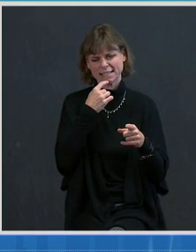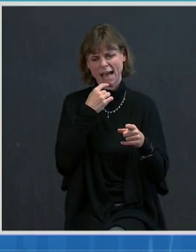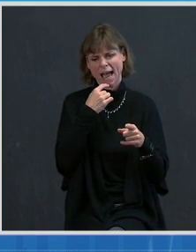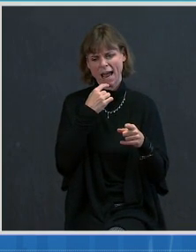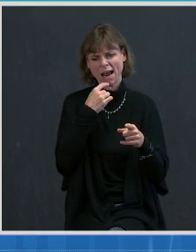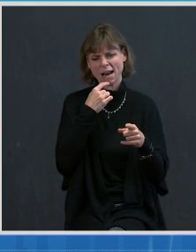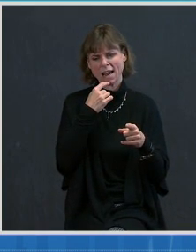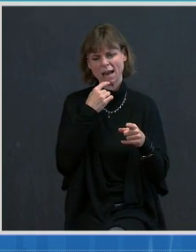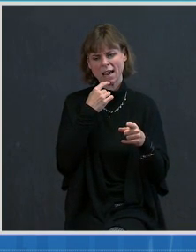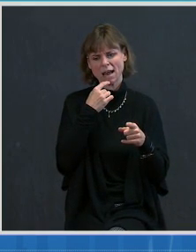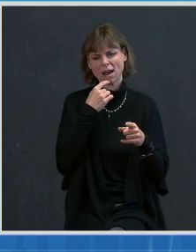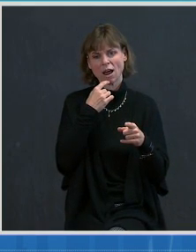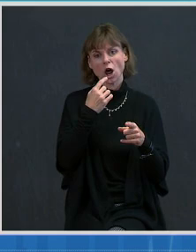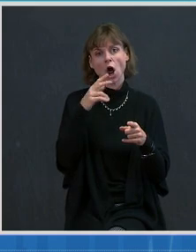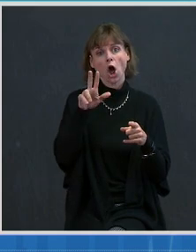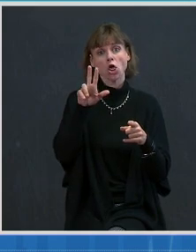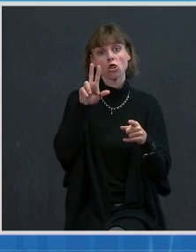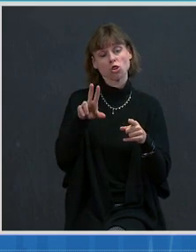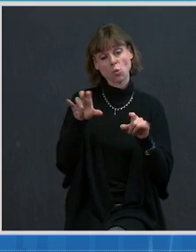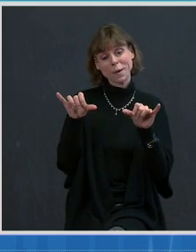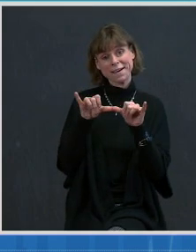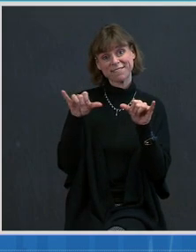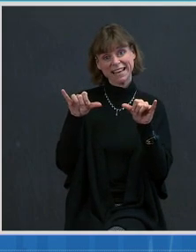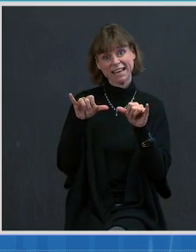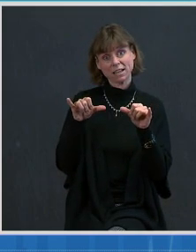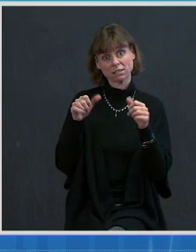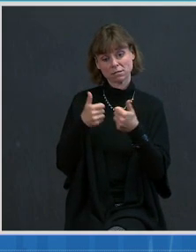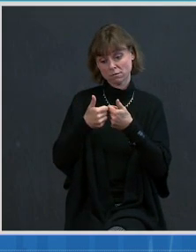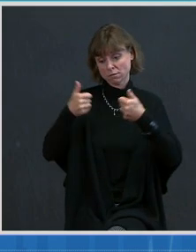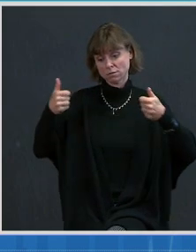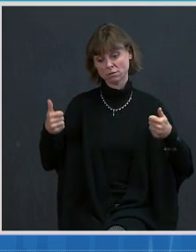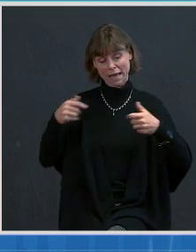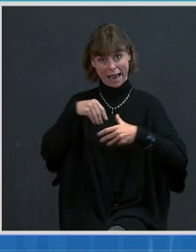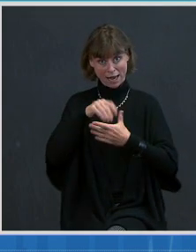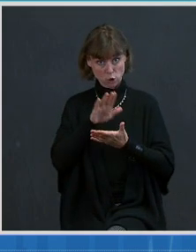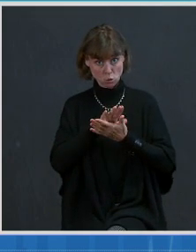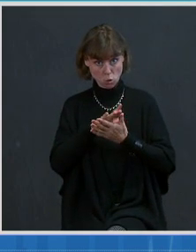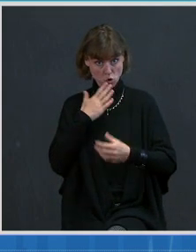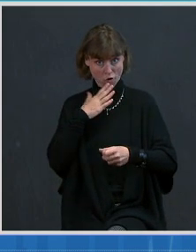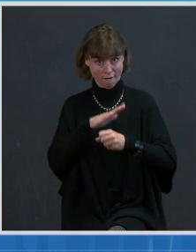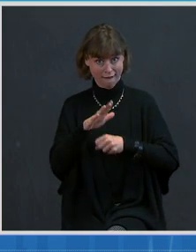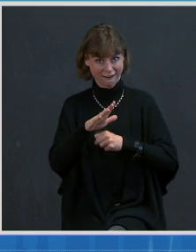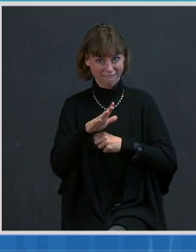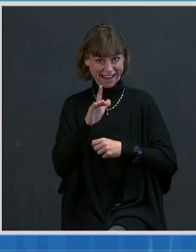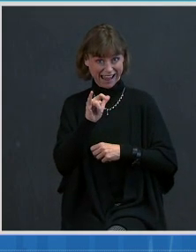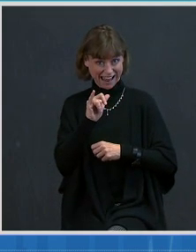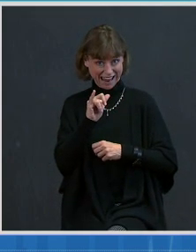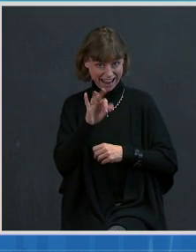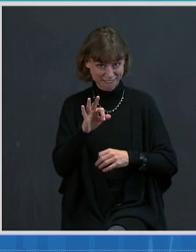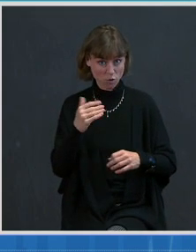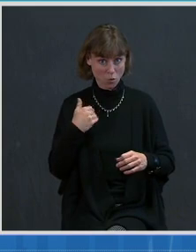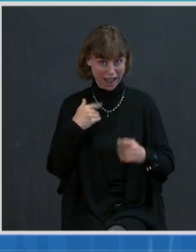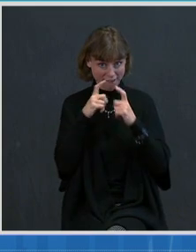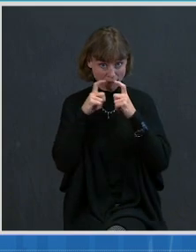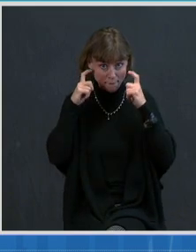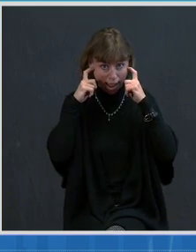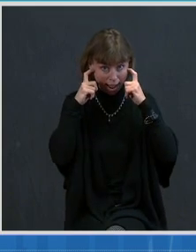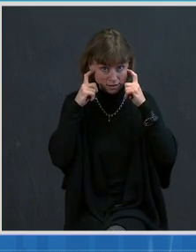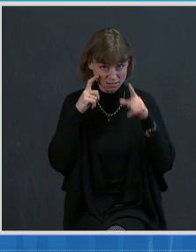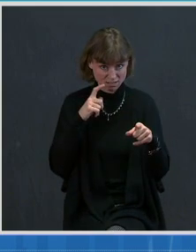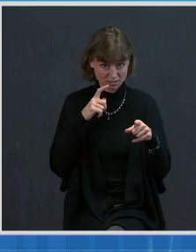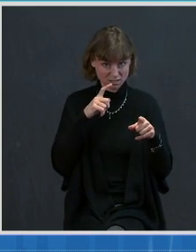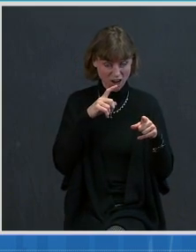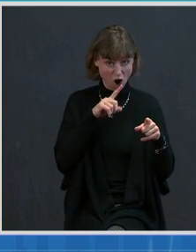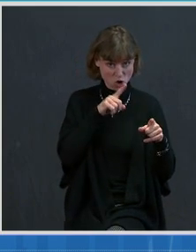might be safe as long as there are masks. Dr. Walensky, are you revisiting the CDC guidance on this? And also, can you tell us where the six feet came